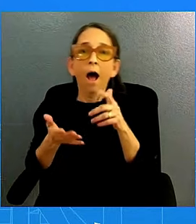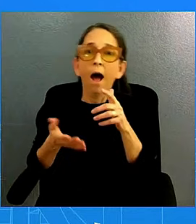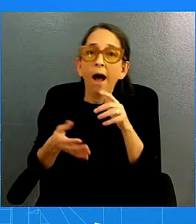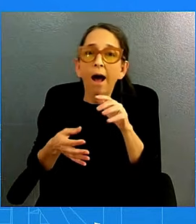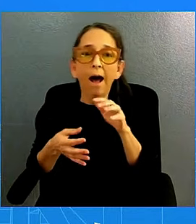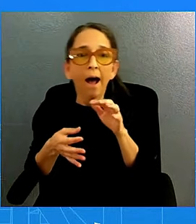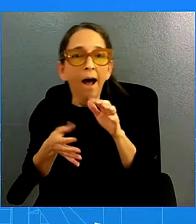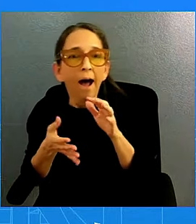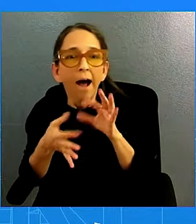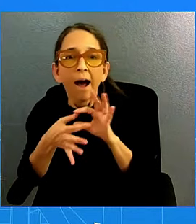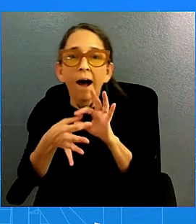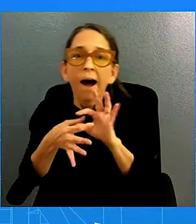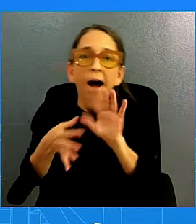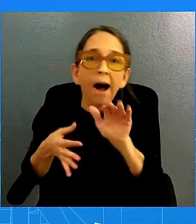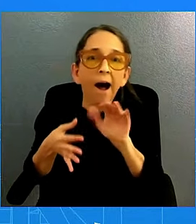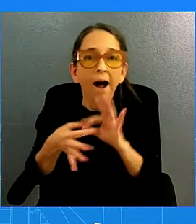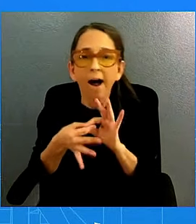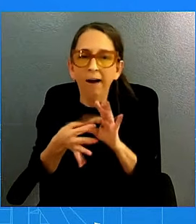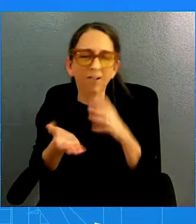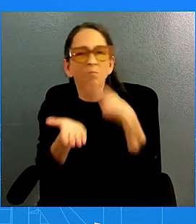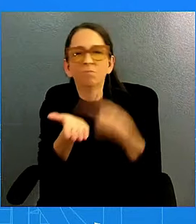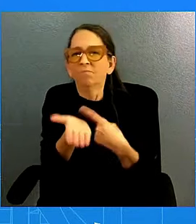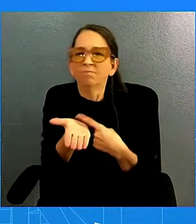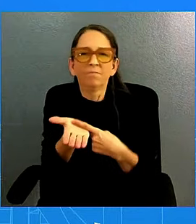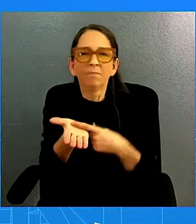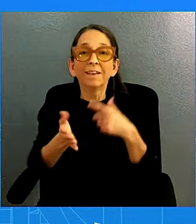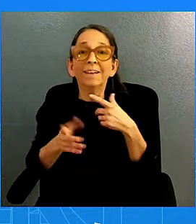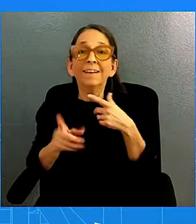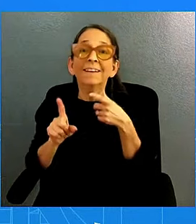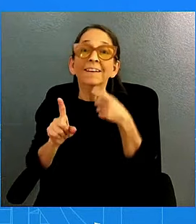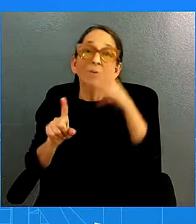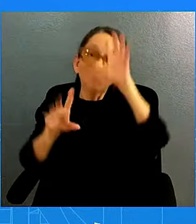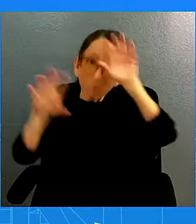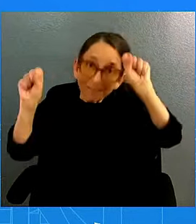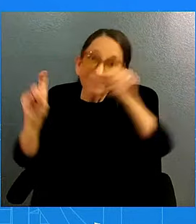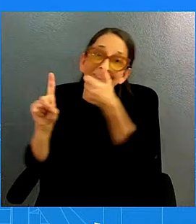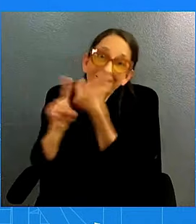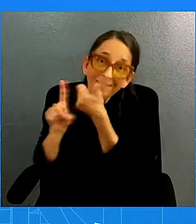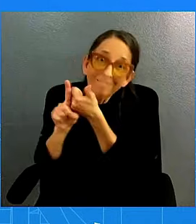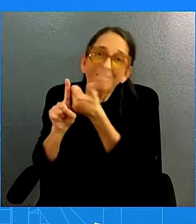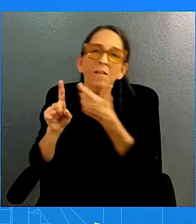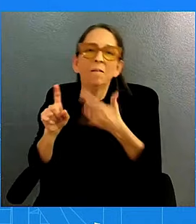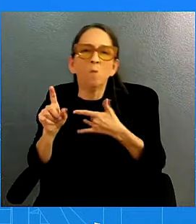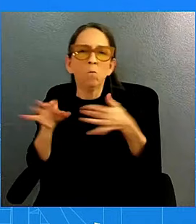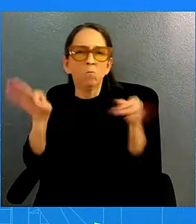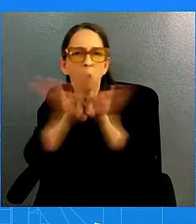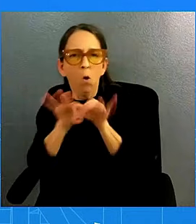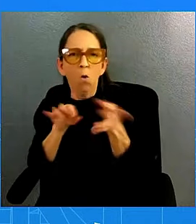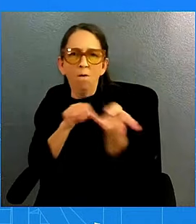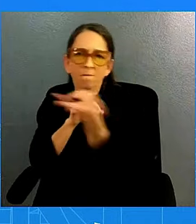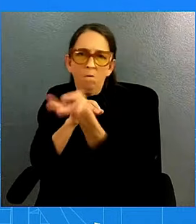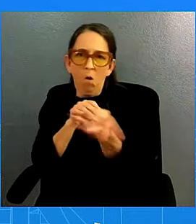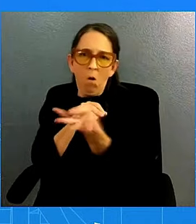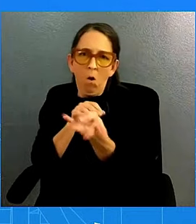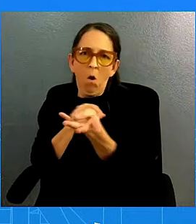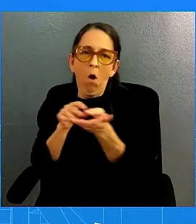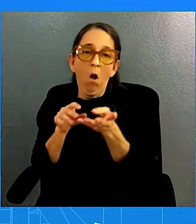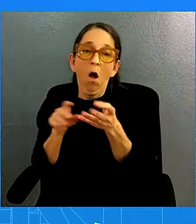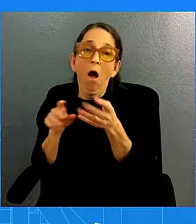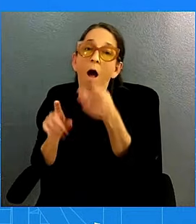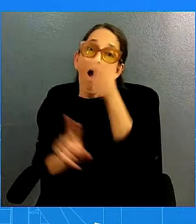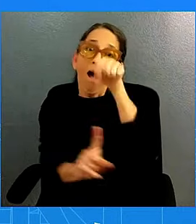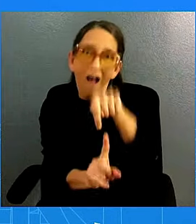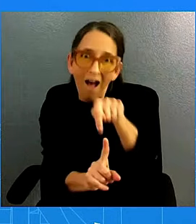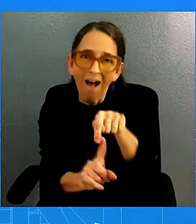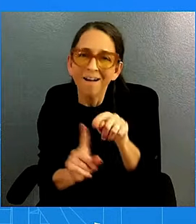leaders to bring them to his hometown. And again, you know, not just politics, but domestic policy,